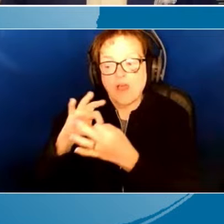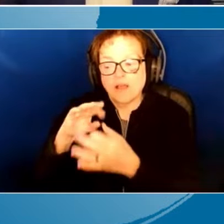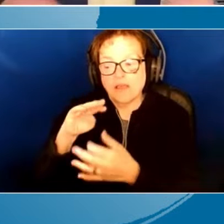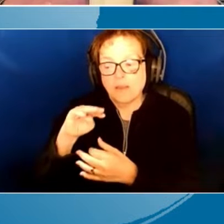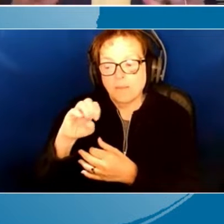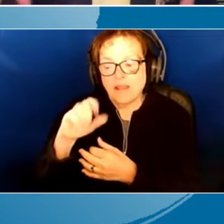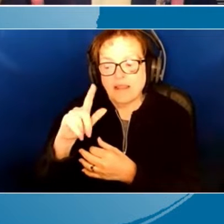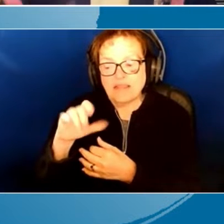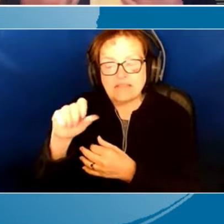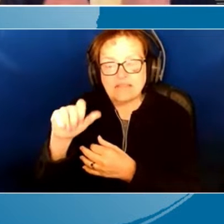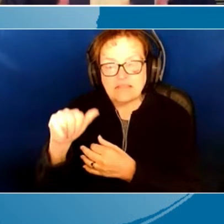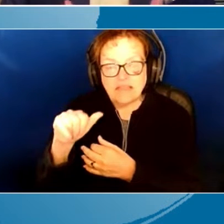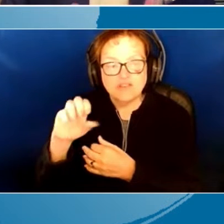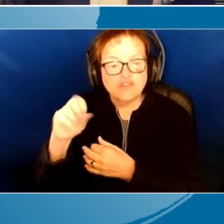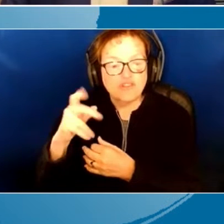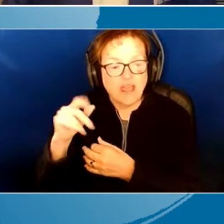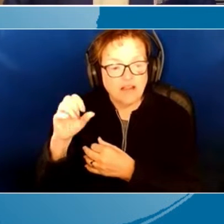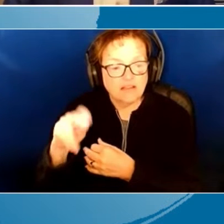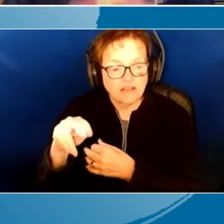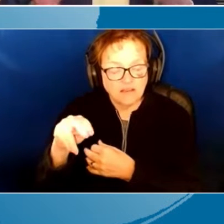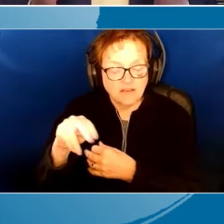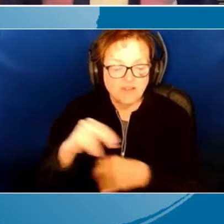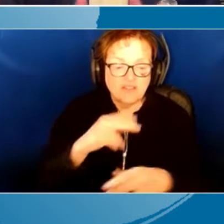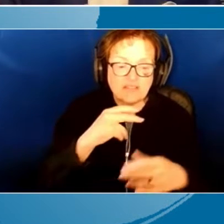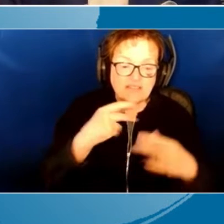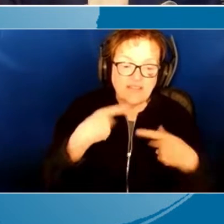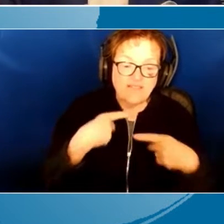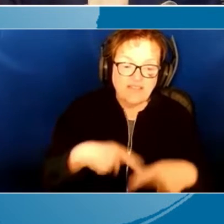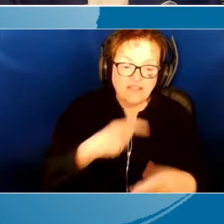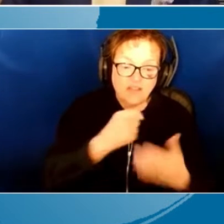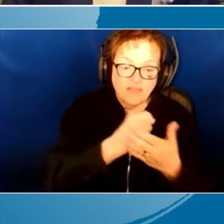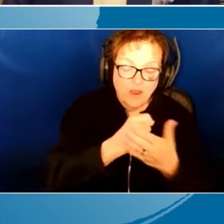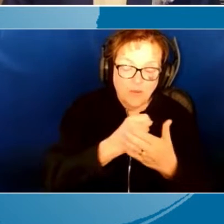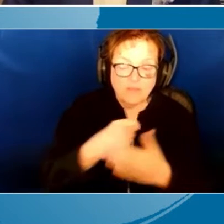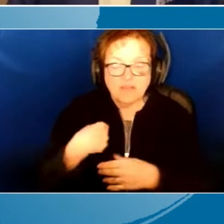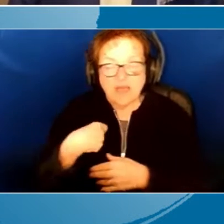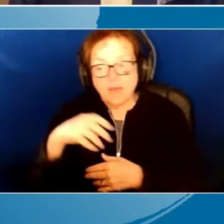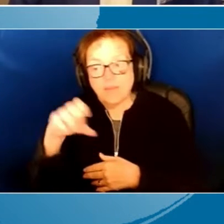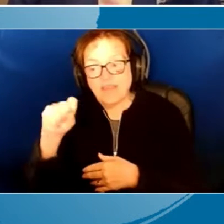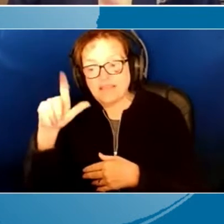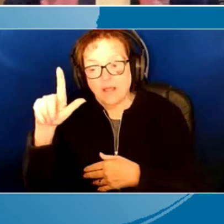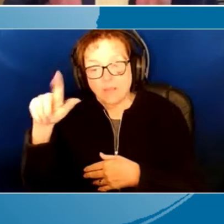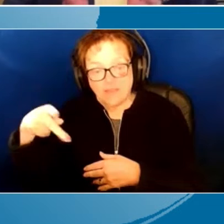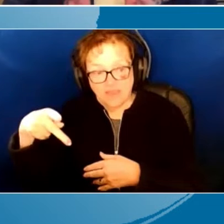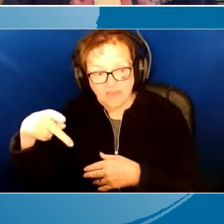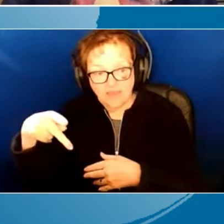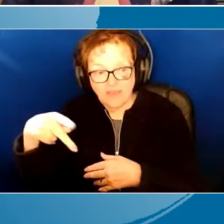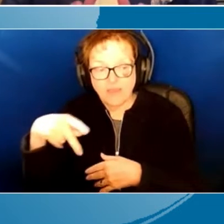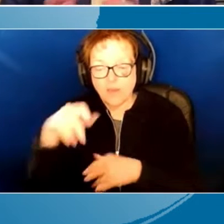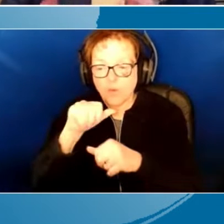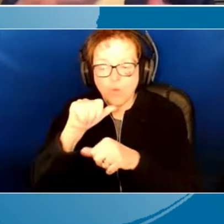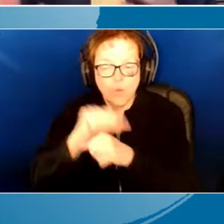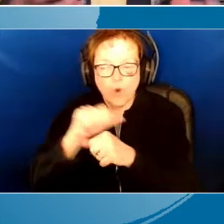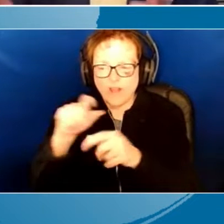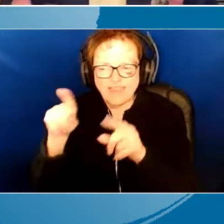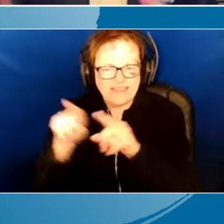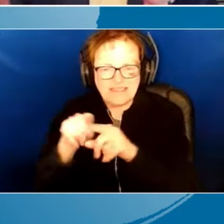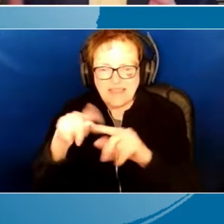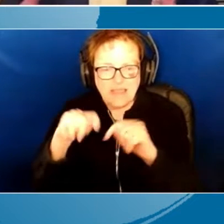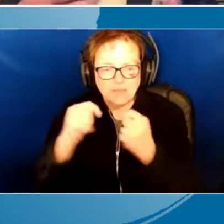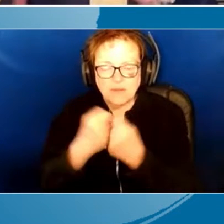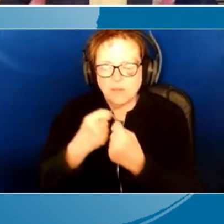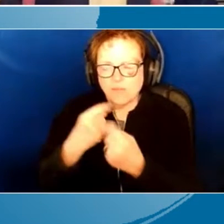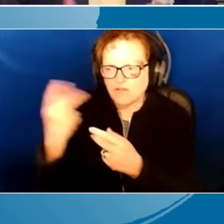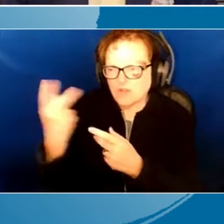and I, she's a physical therapist. I'm a speech language pathologist. We were working on the same intervention team. We had to figure out just for